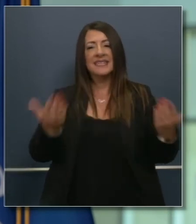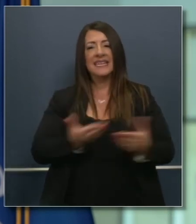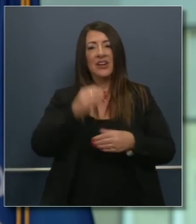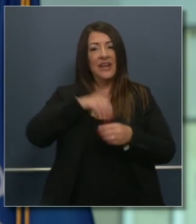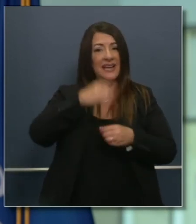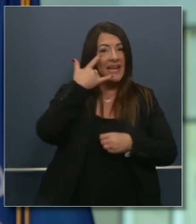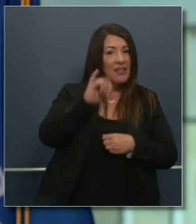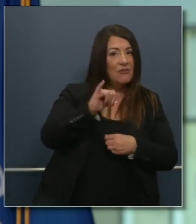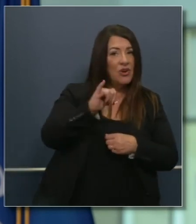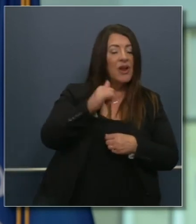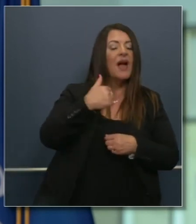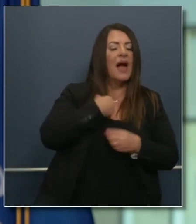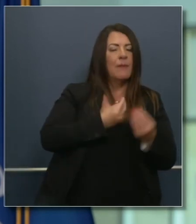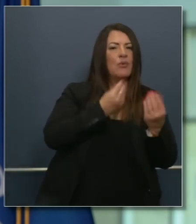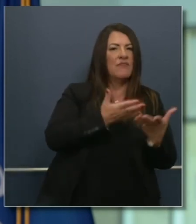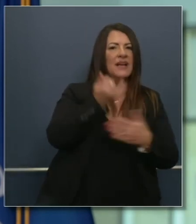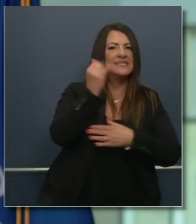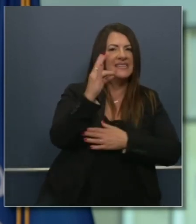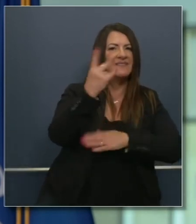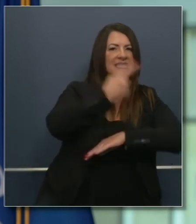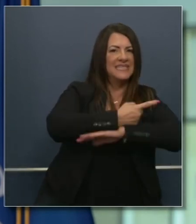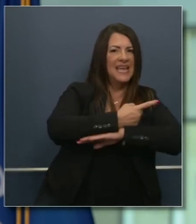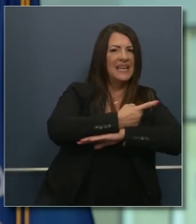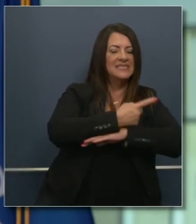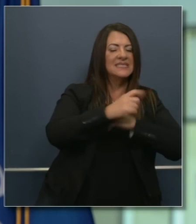-day window if indeed there are delays.